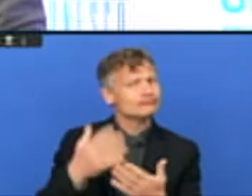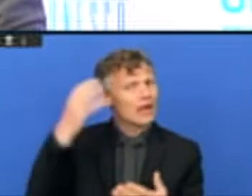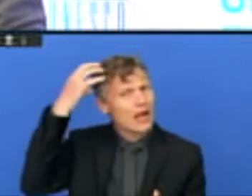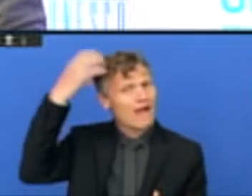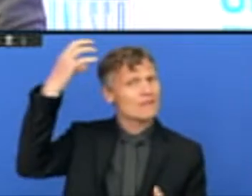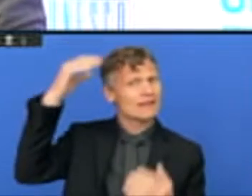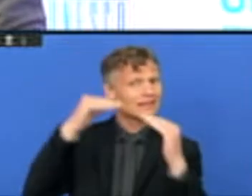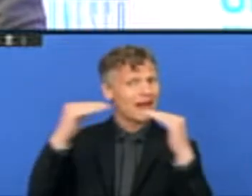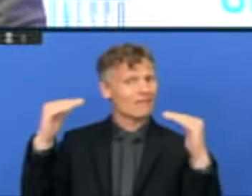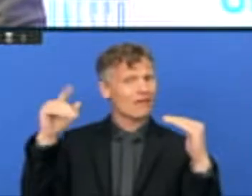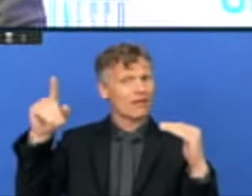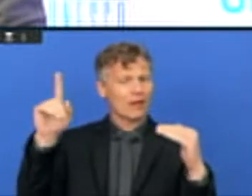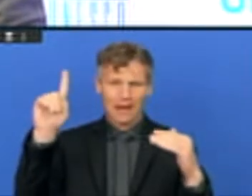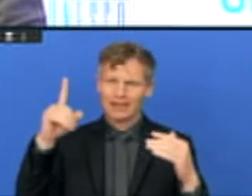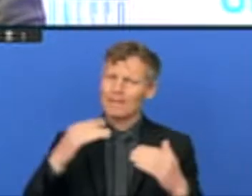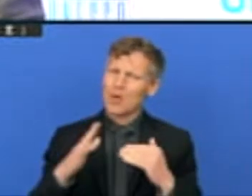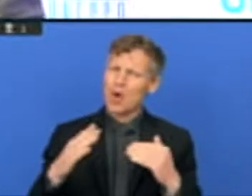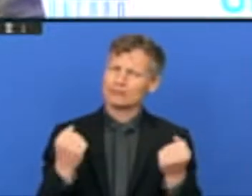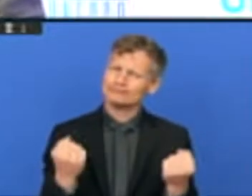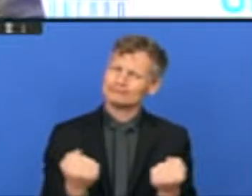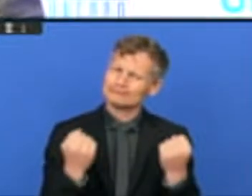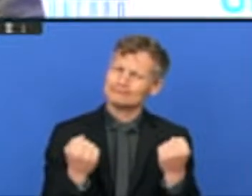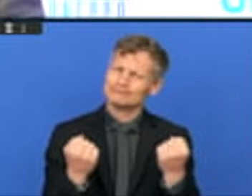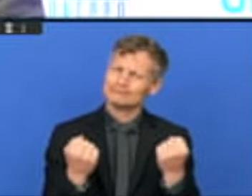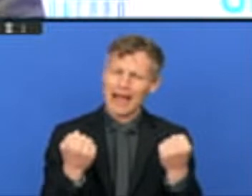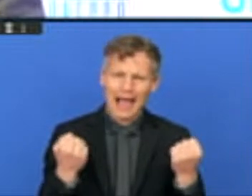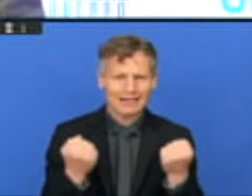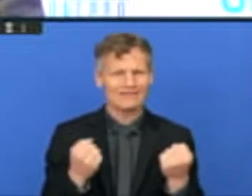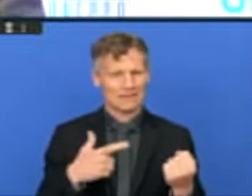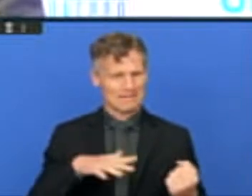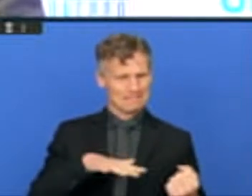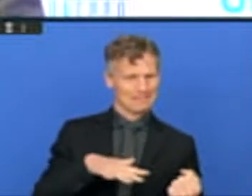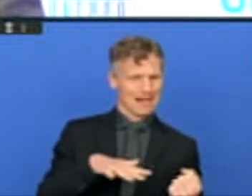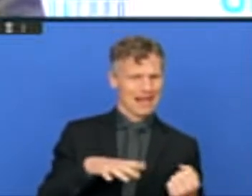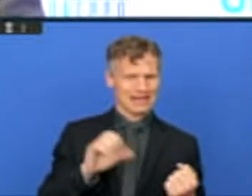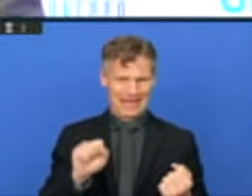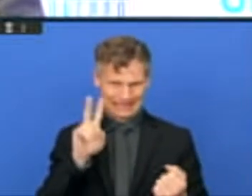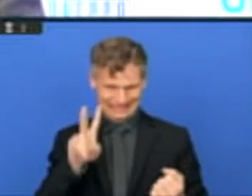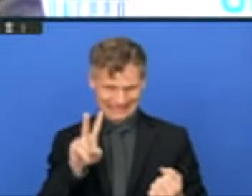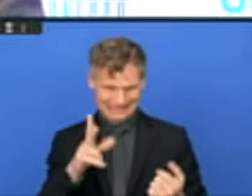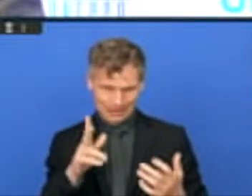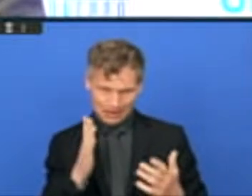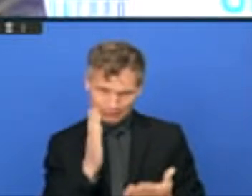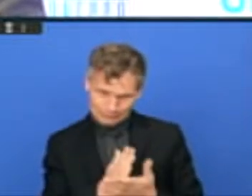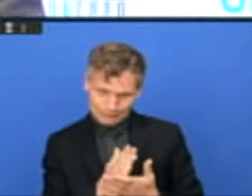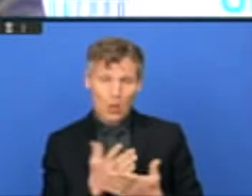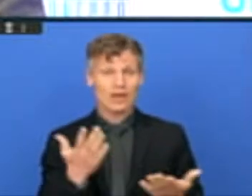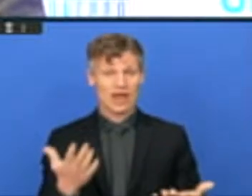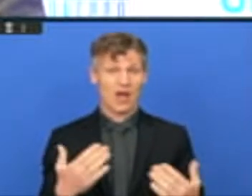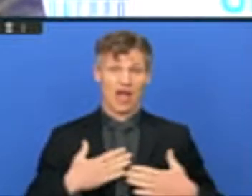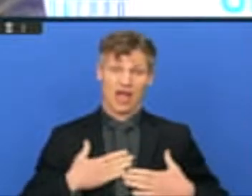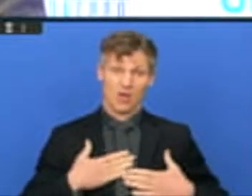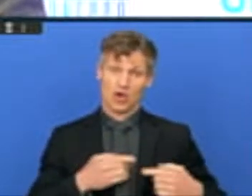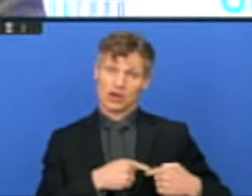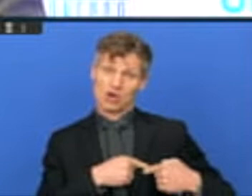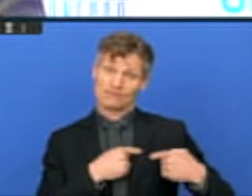and be able to plan better. So voluntary local reviews that we have done in Zimbabwe